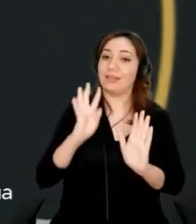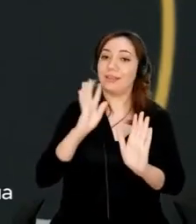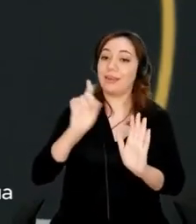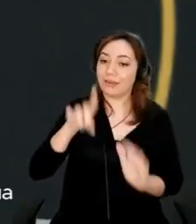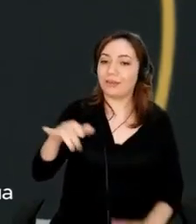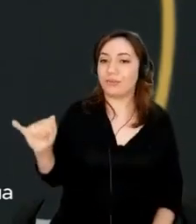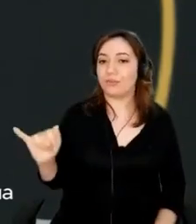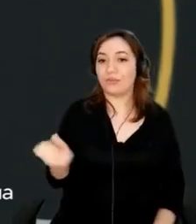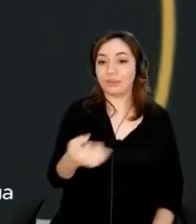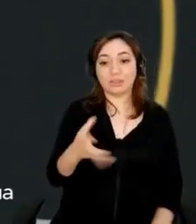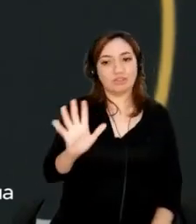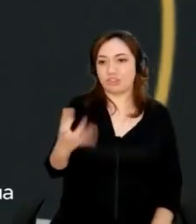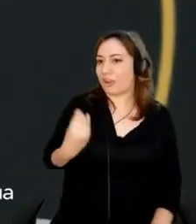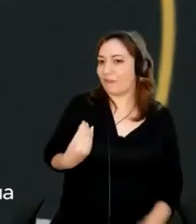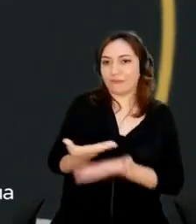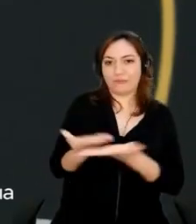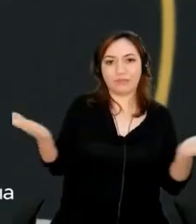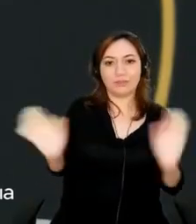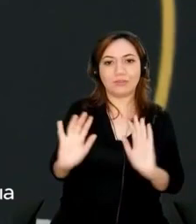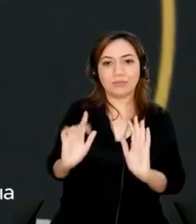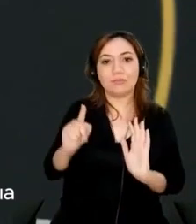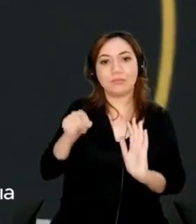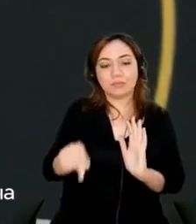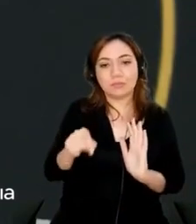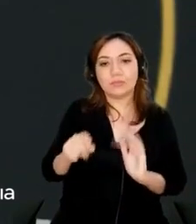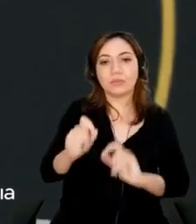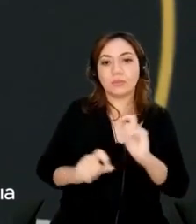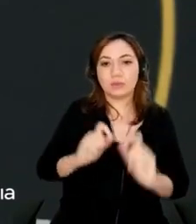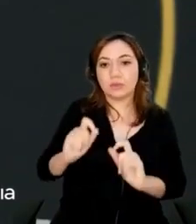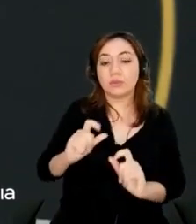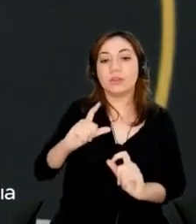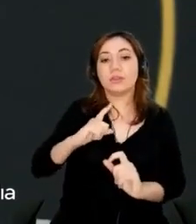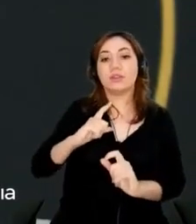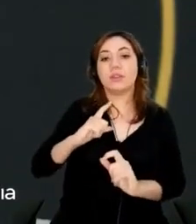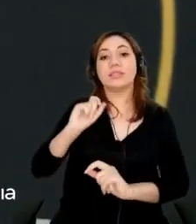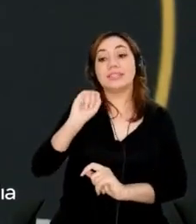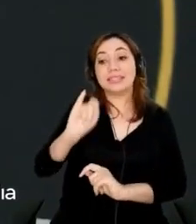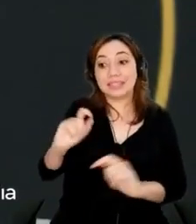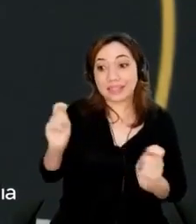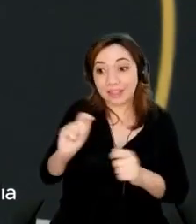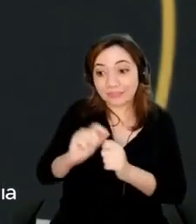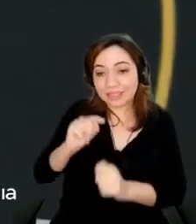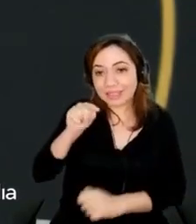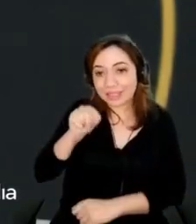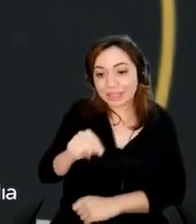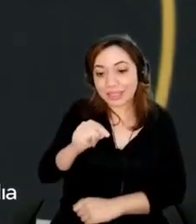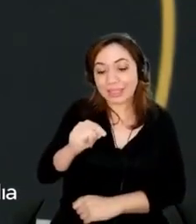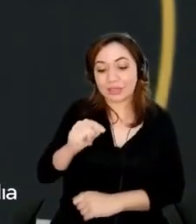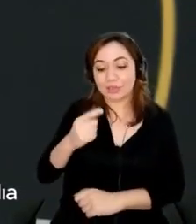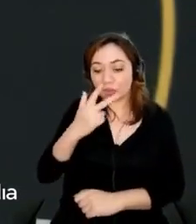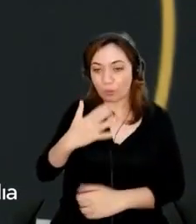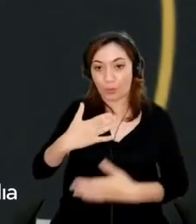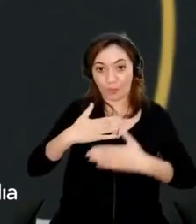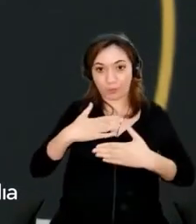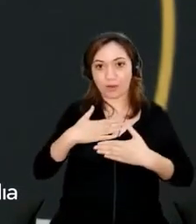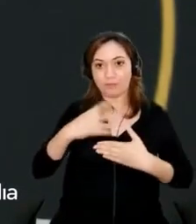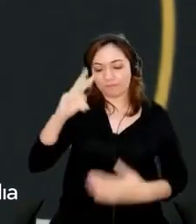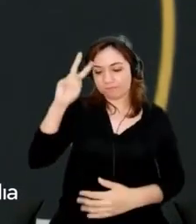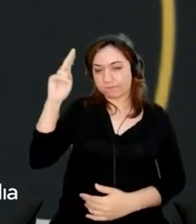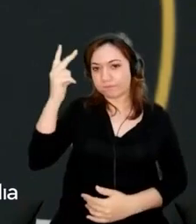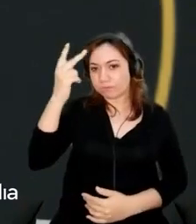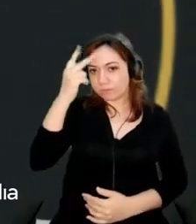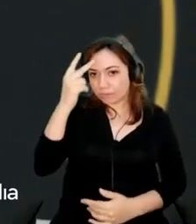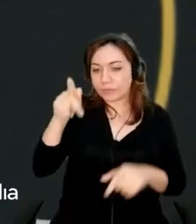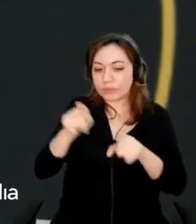learn one thing at a time. And then just, if you're able to do that, not only with yourself, but within some other few folks,